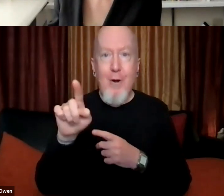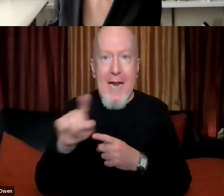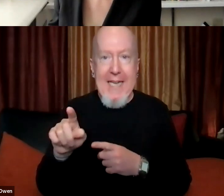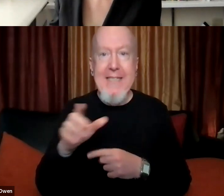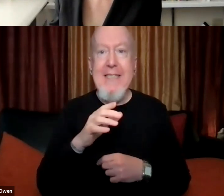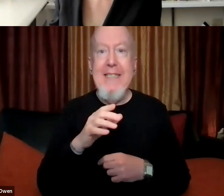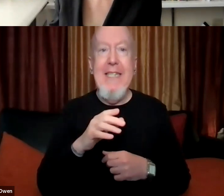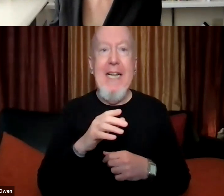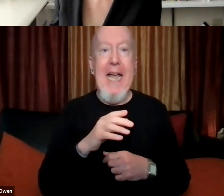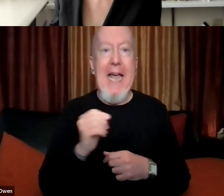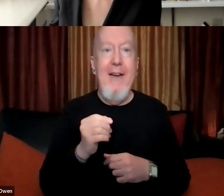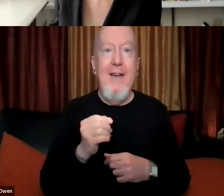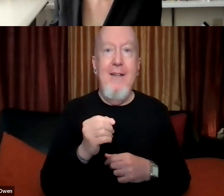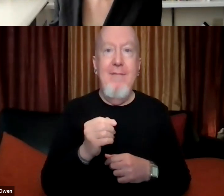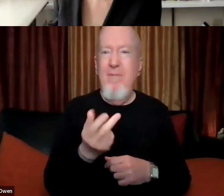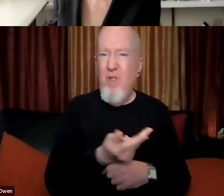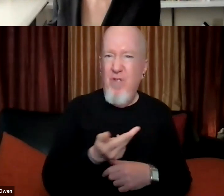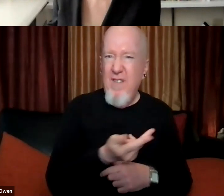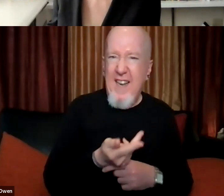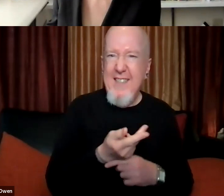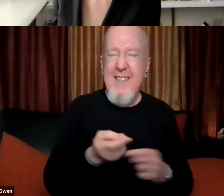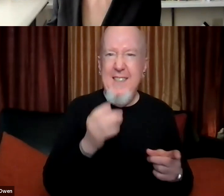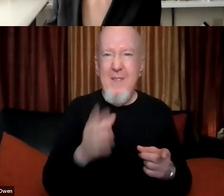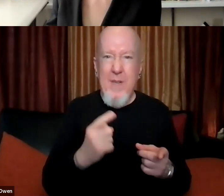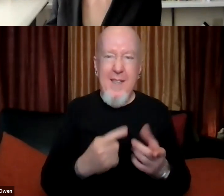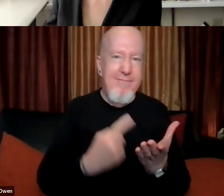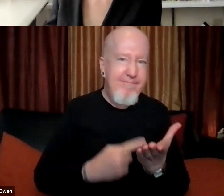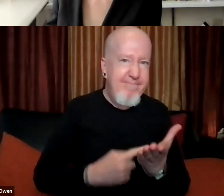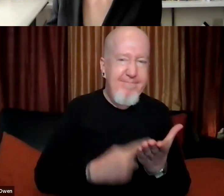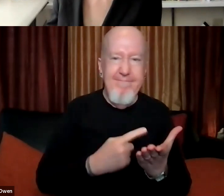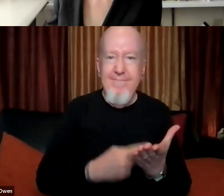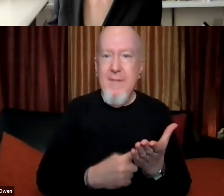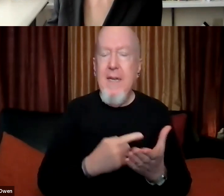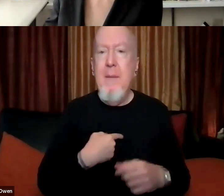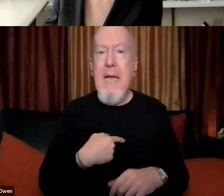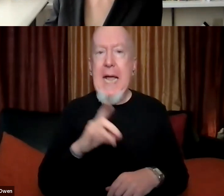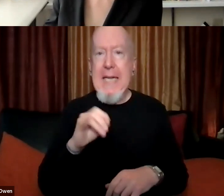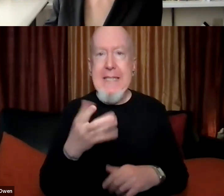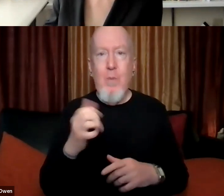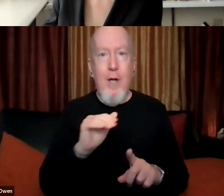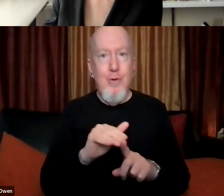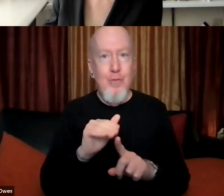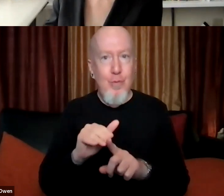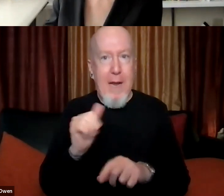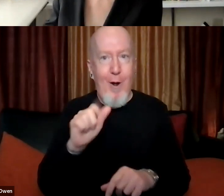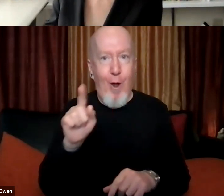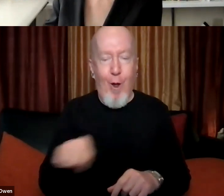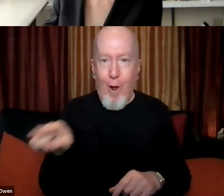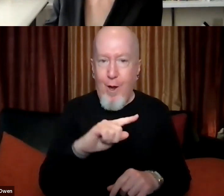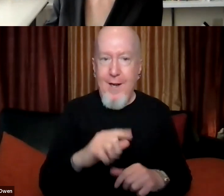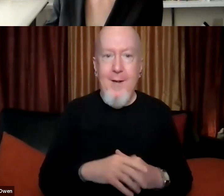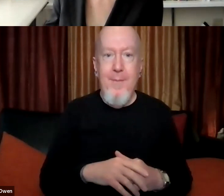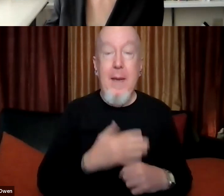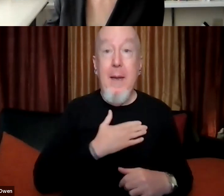uh three of us will uh have some conversation but i did want to remind everyone that that um